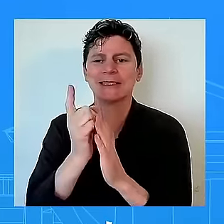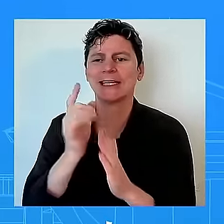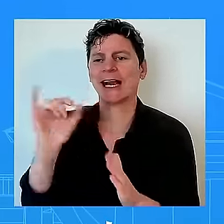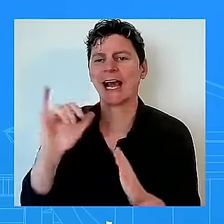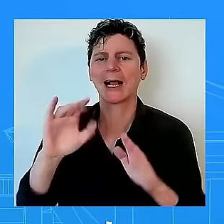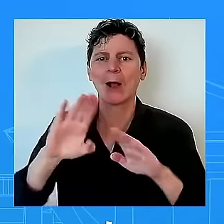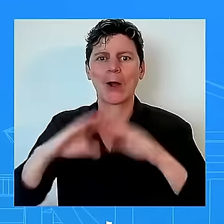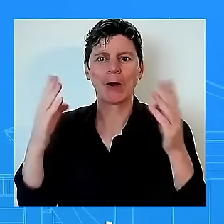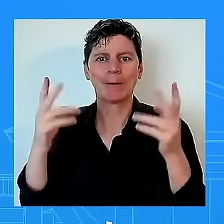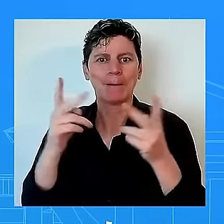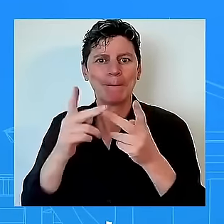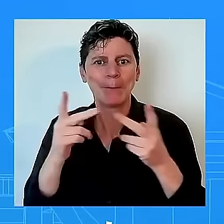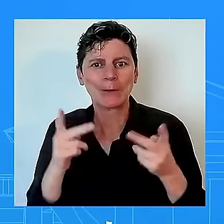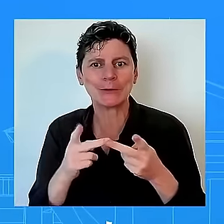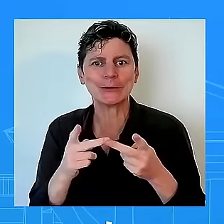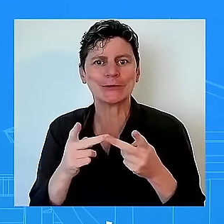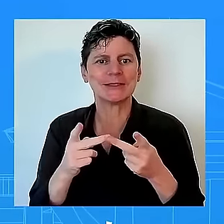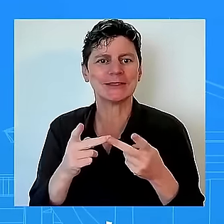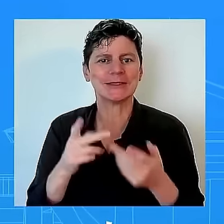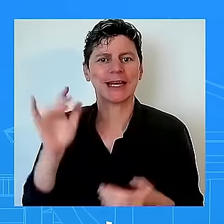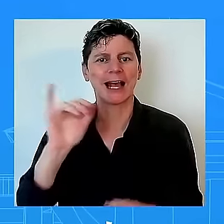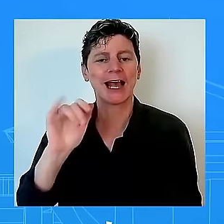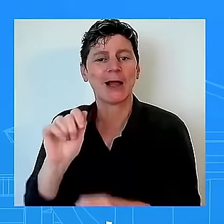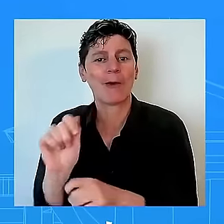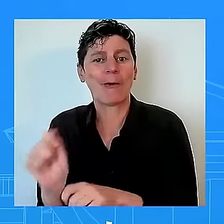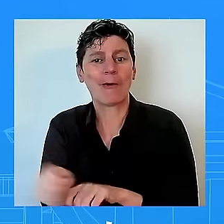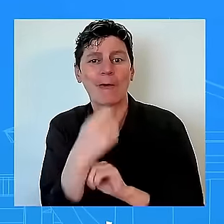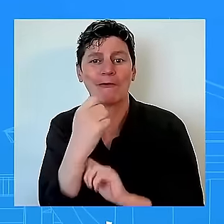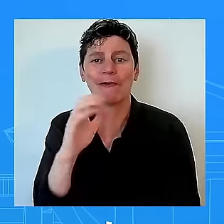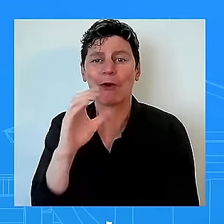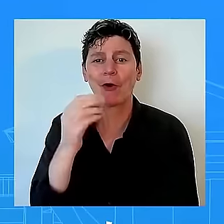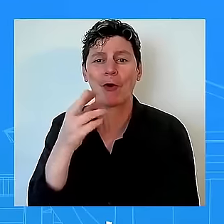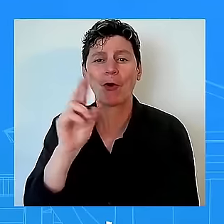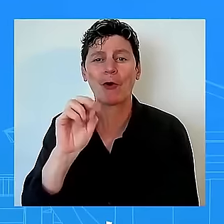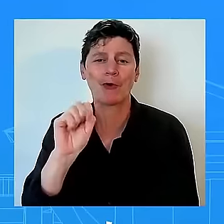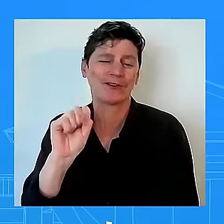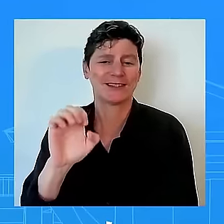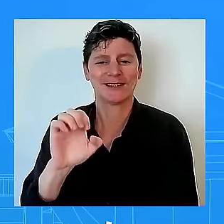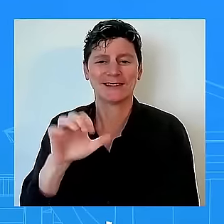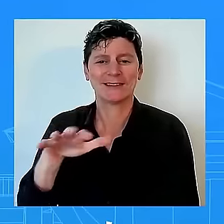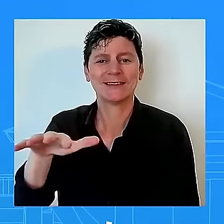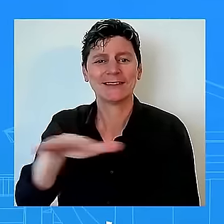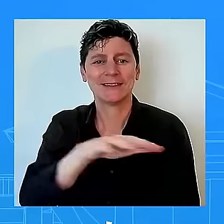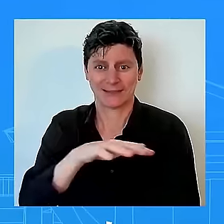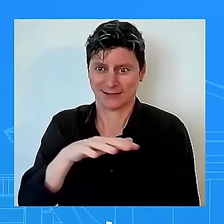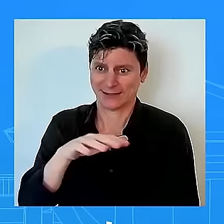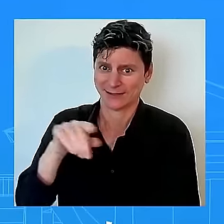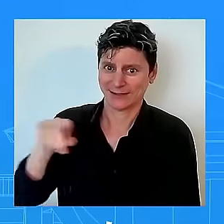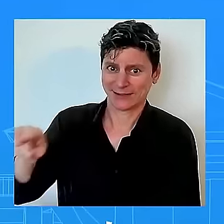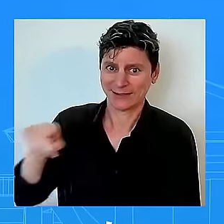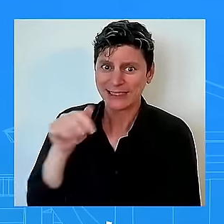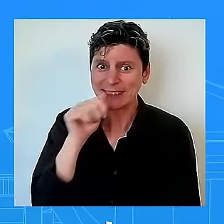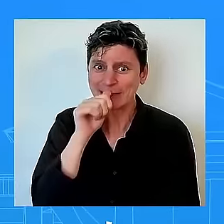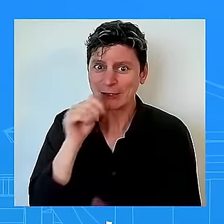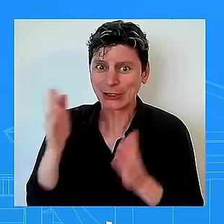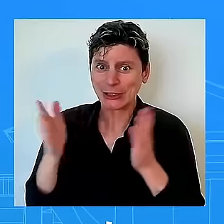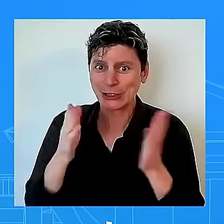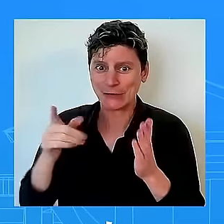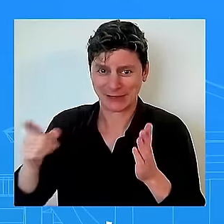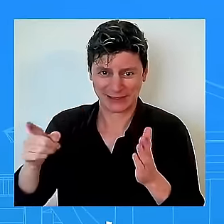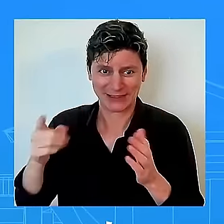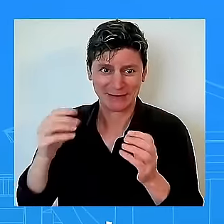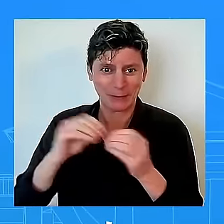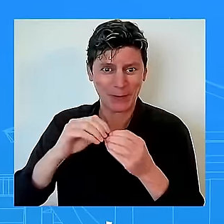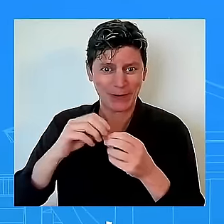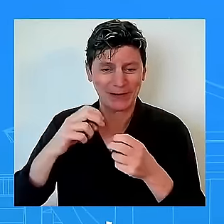when the secret service and law enforcement don't have a lot of advance notice so that that is for the secret service to speak to i can't i can't speak to